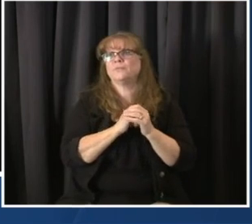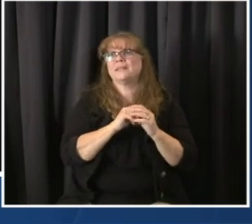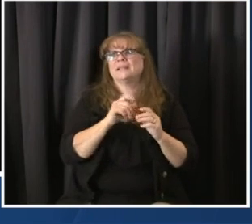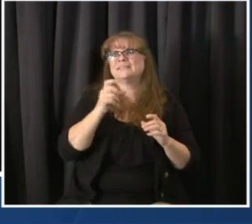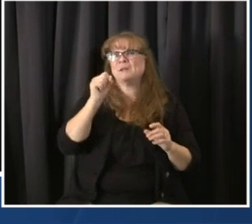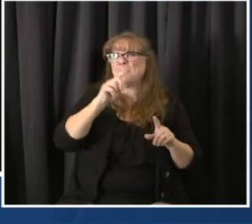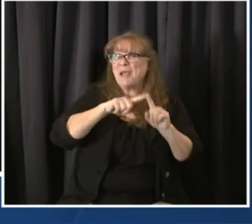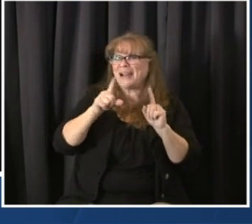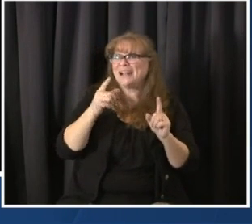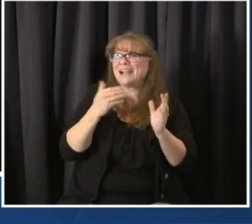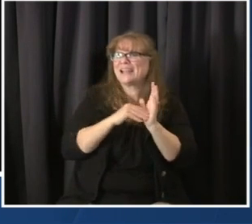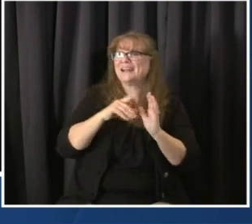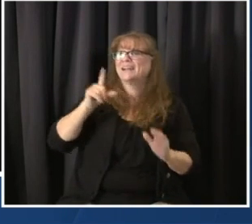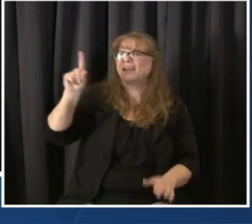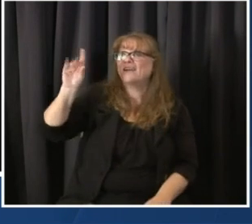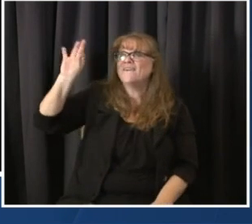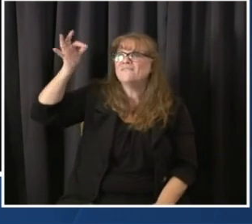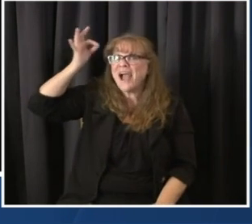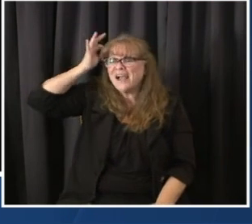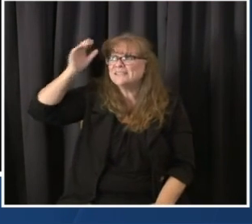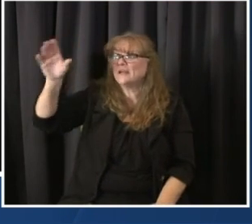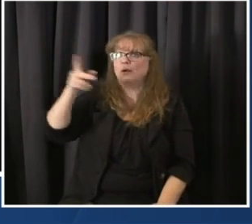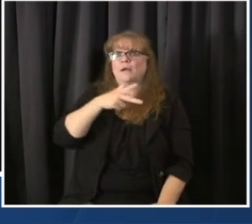is indicated they plan to do in the next few weeks.